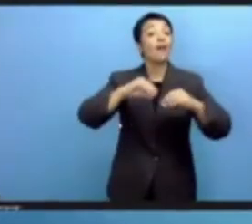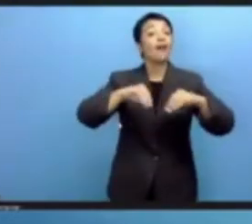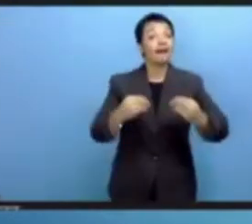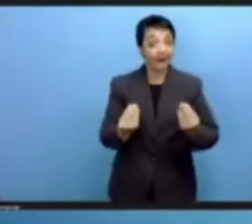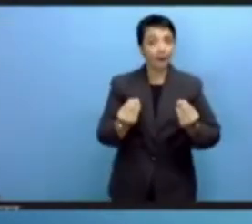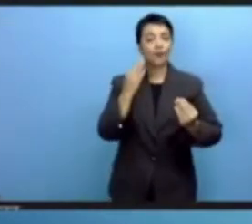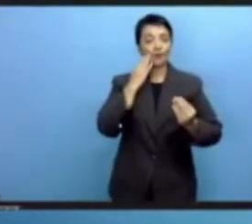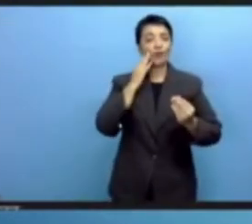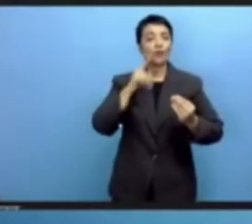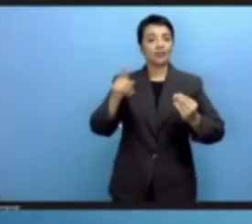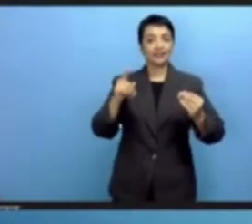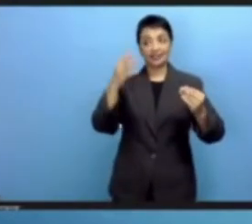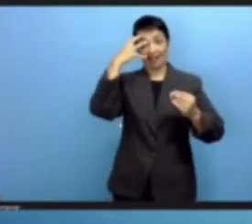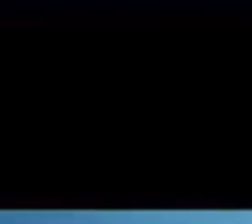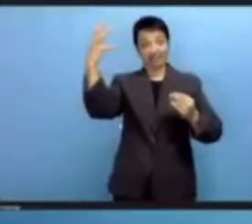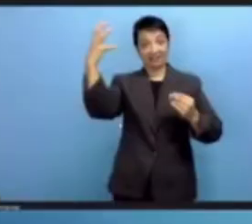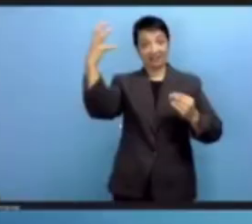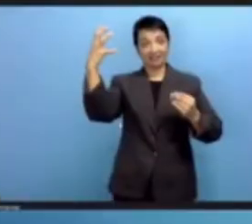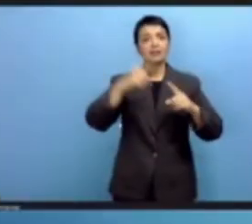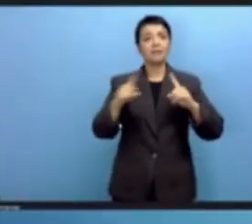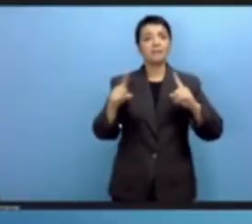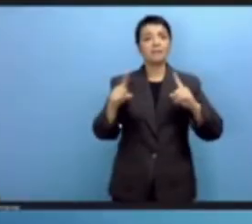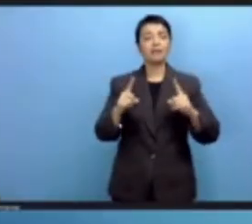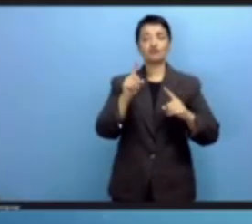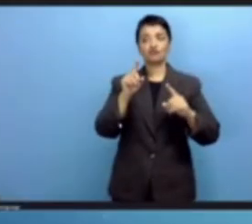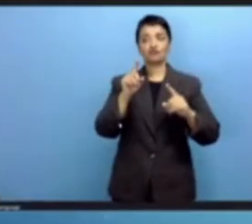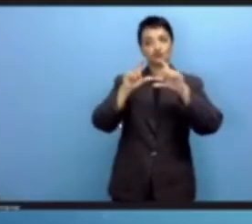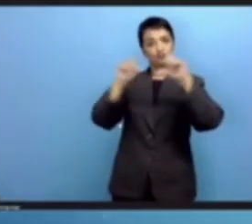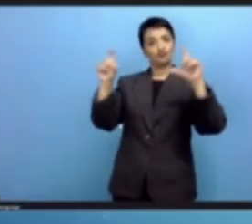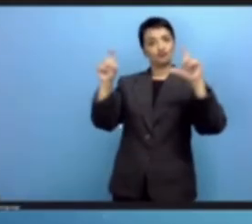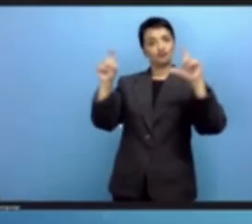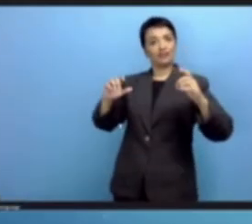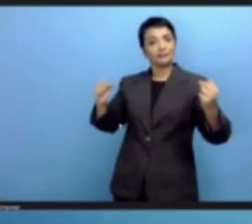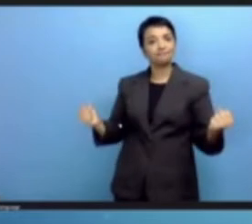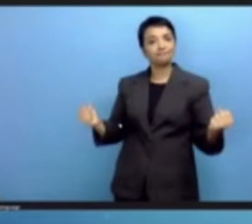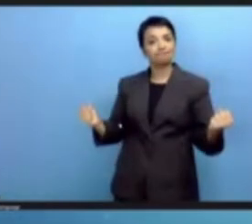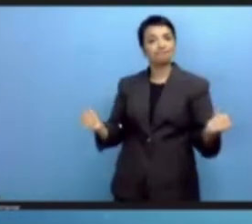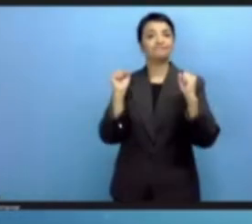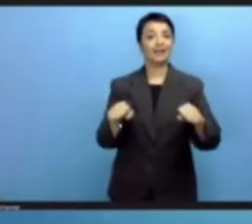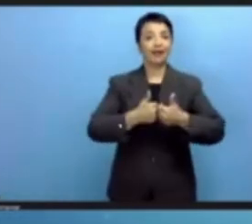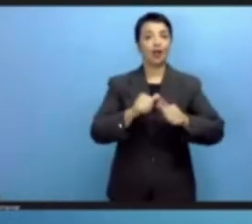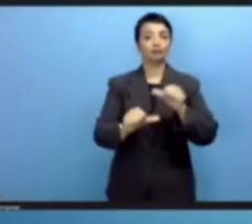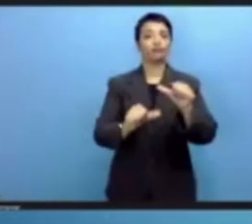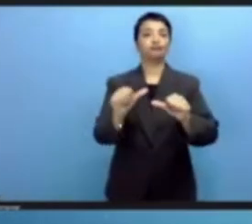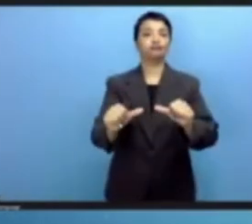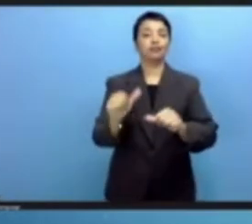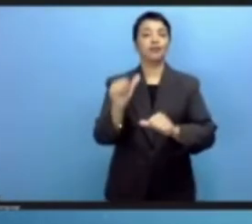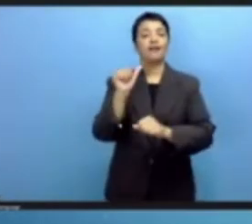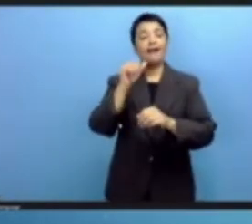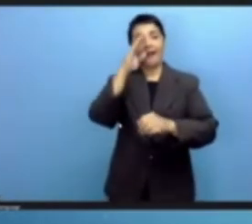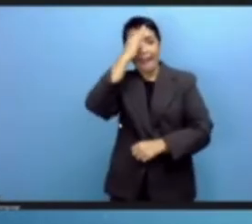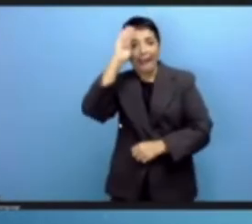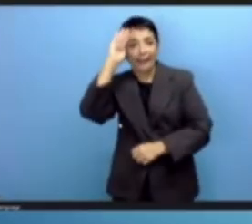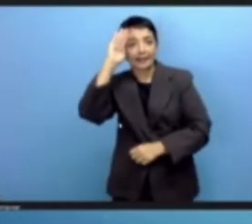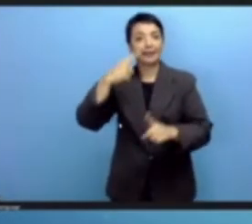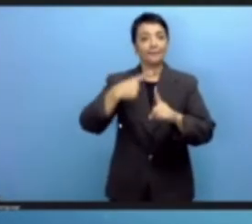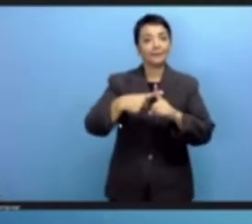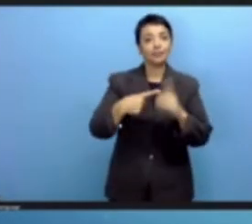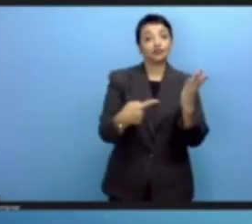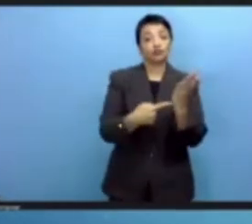only governments but also the private sector, civil society, academia, and the technology networks.